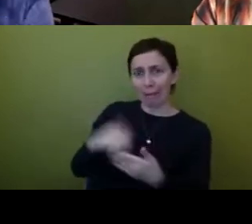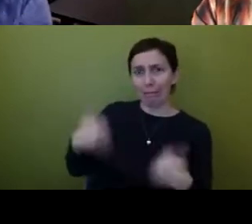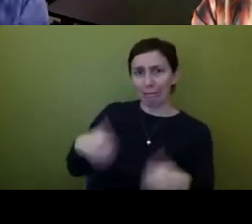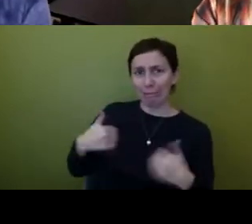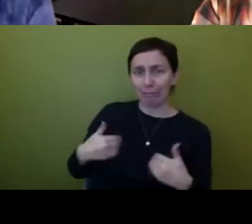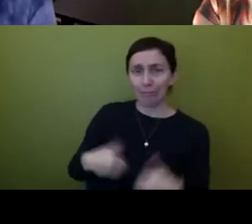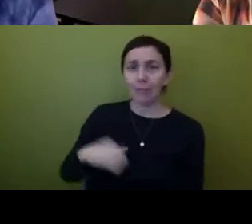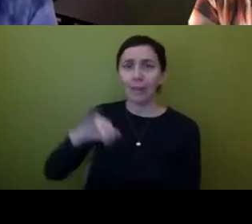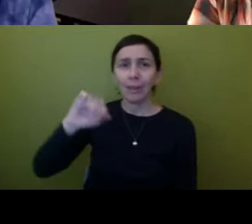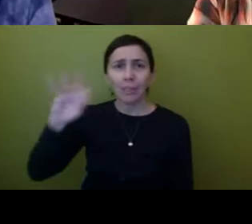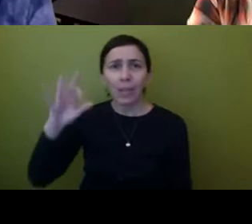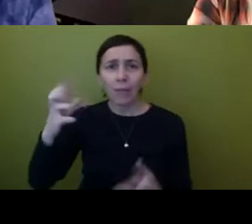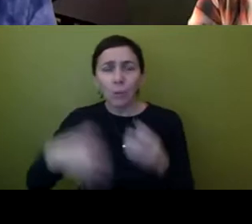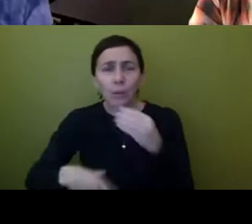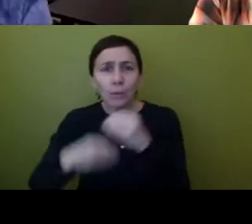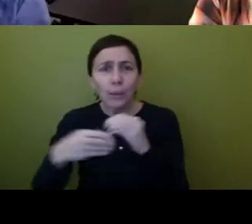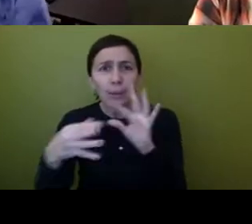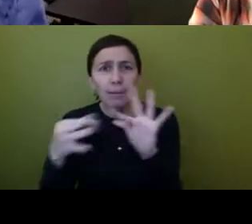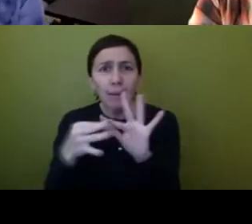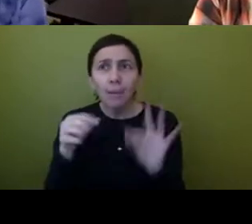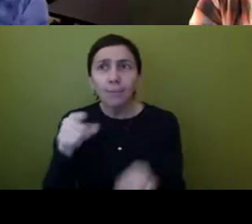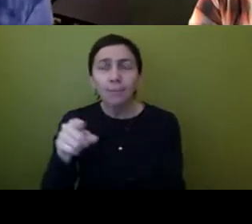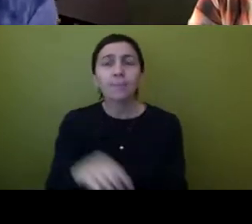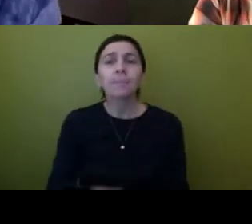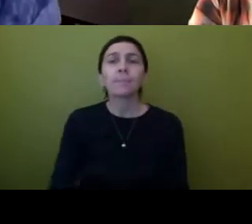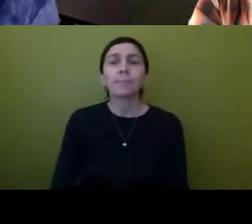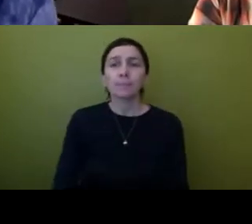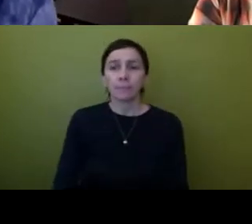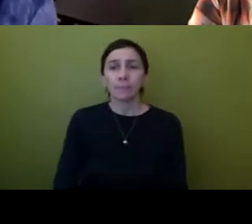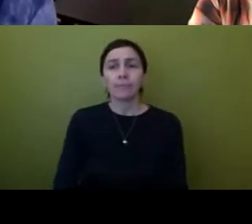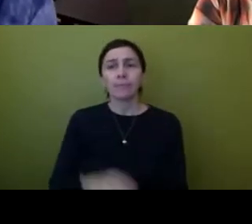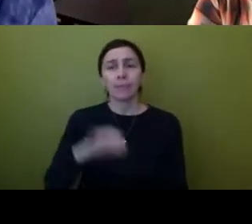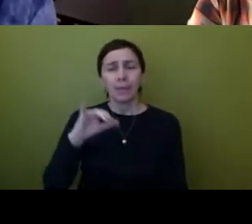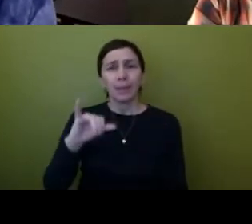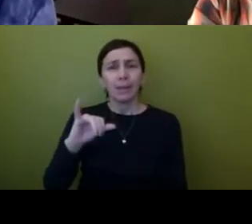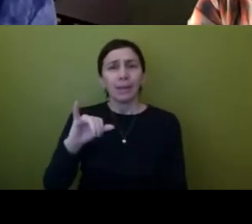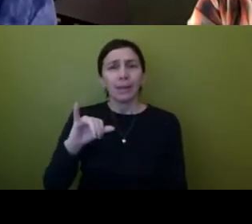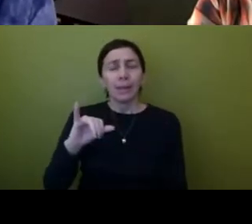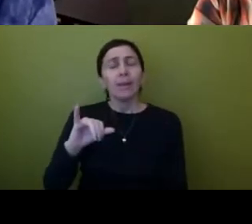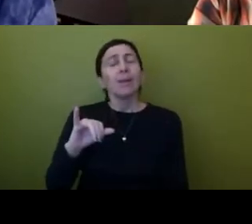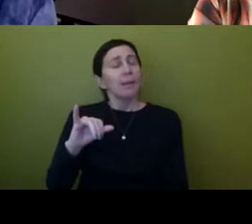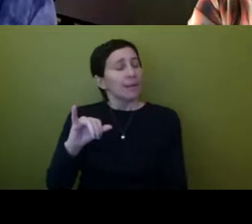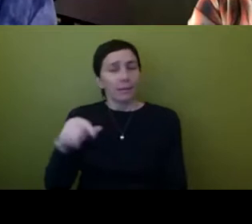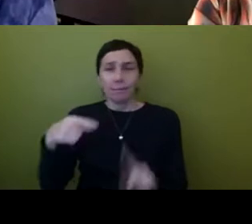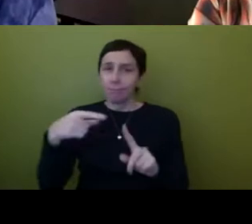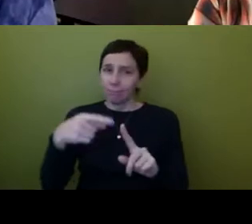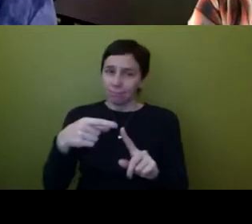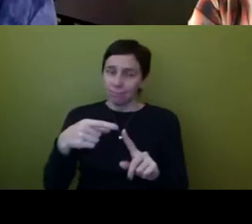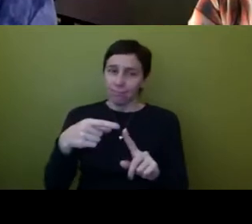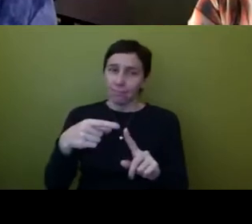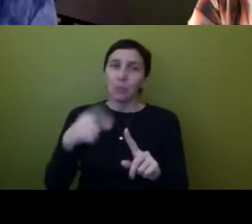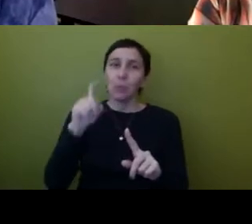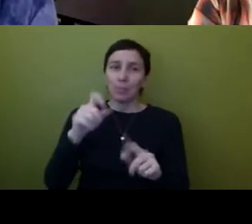did you have something you wanted to add just to say um i mean i think it really points to having ethical practice you know like ultimately